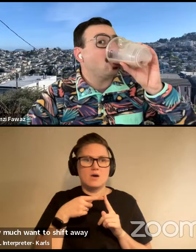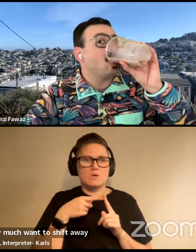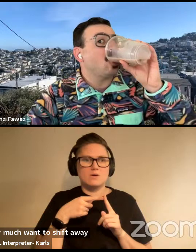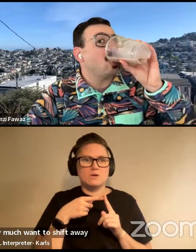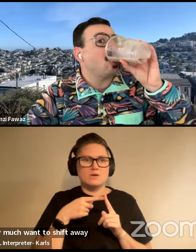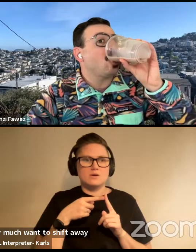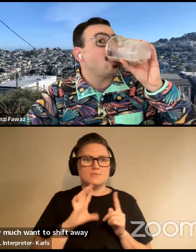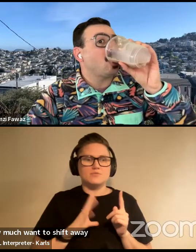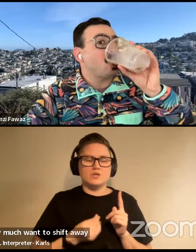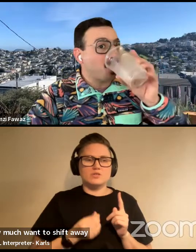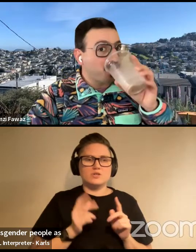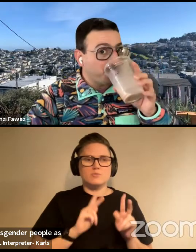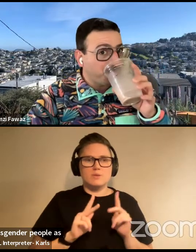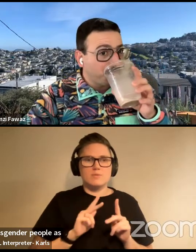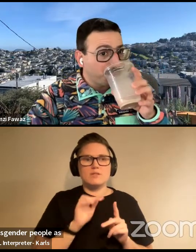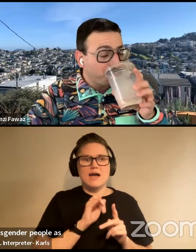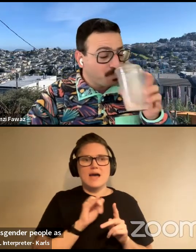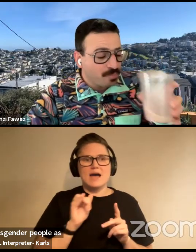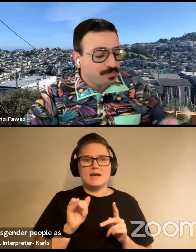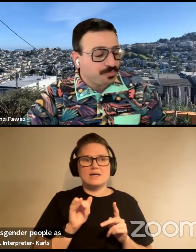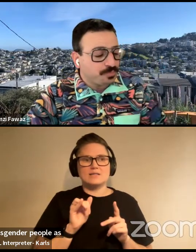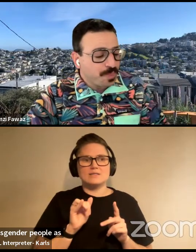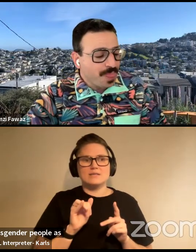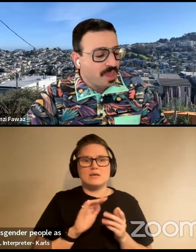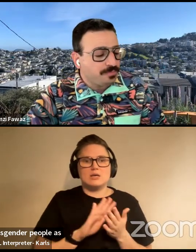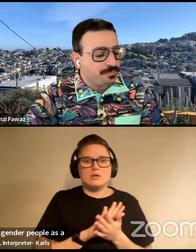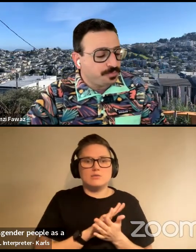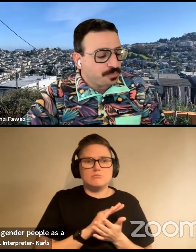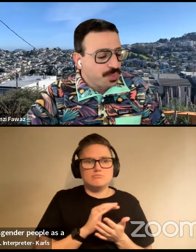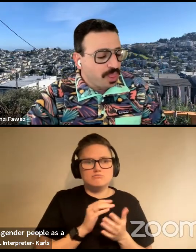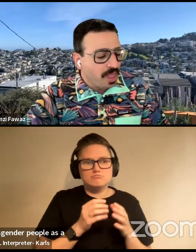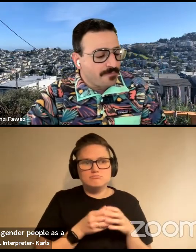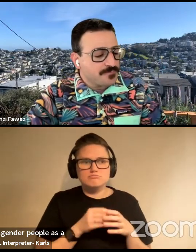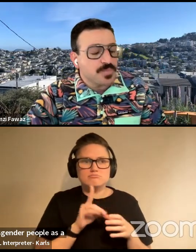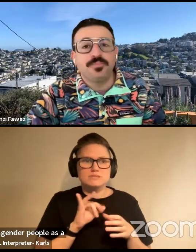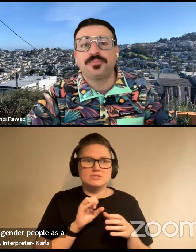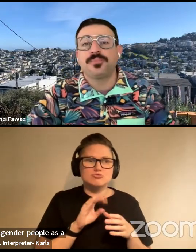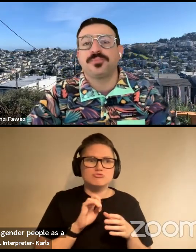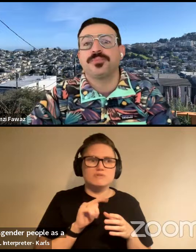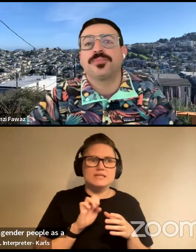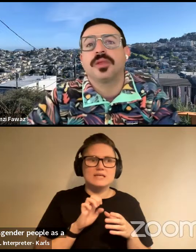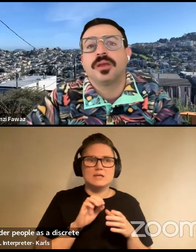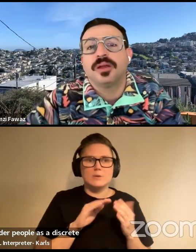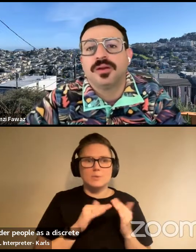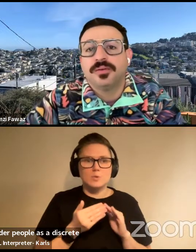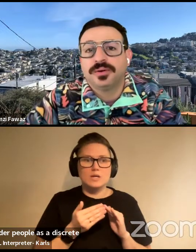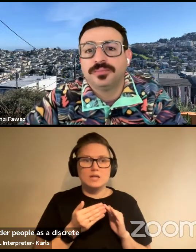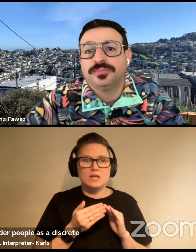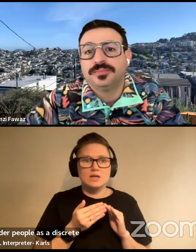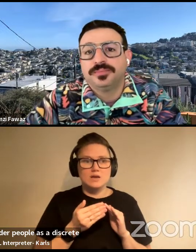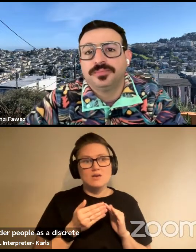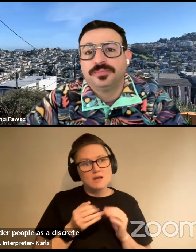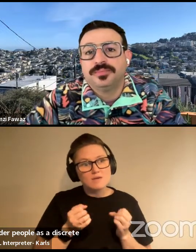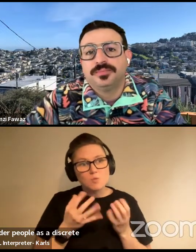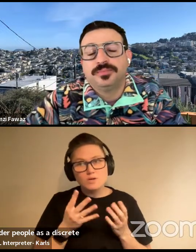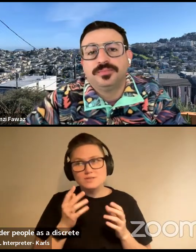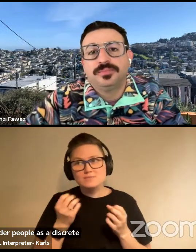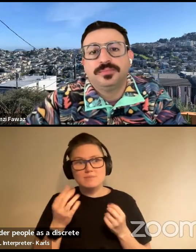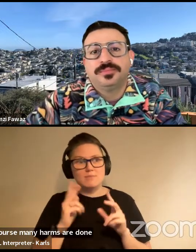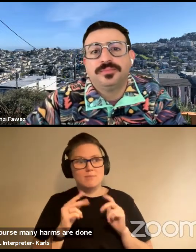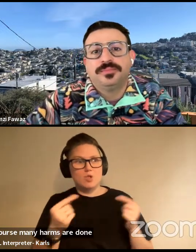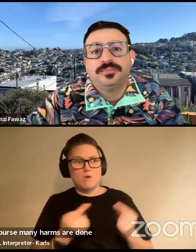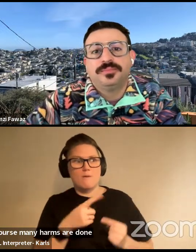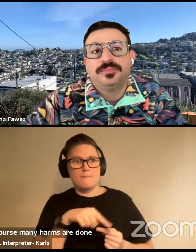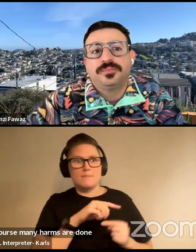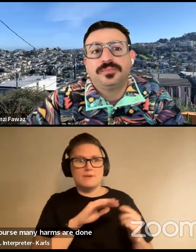people as a discrete community to whom though, of course, many harms are done. Your